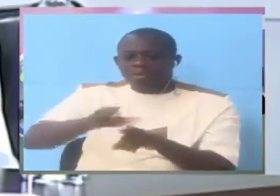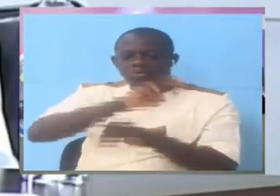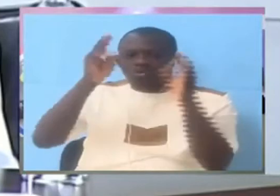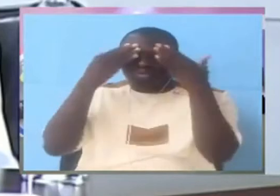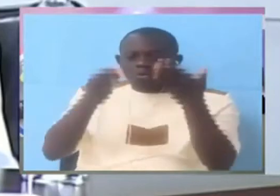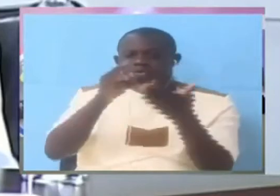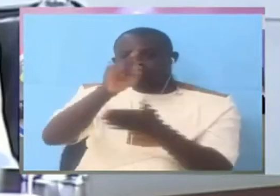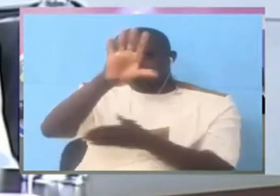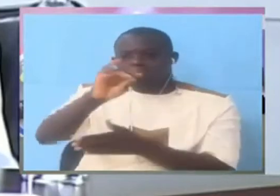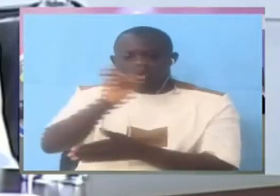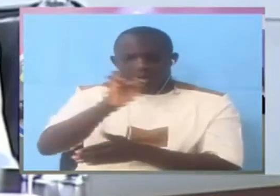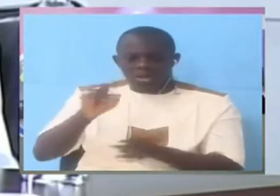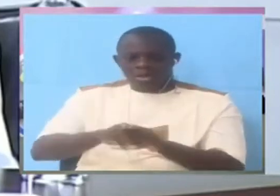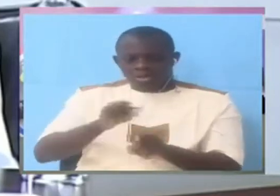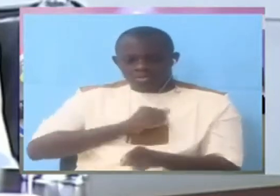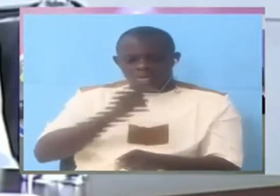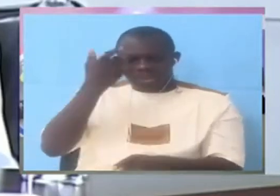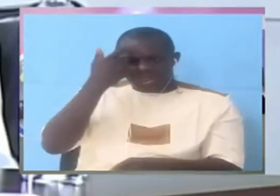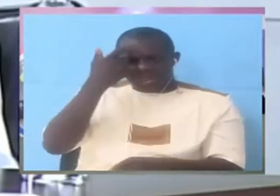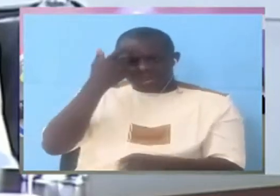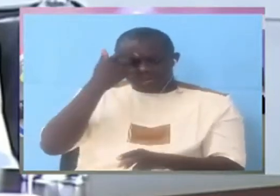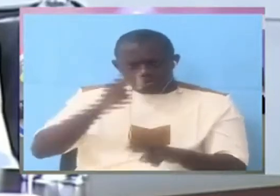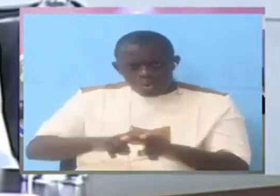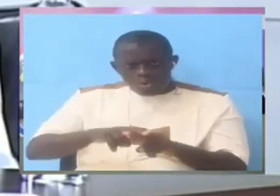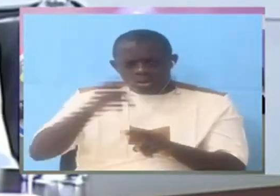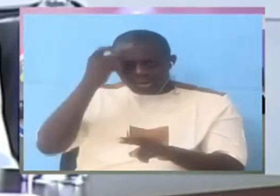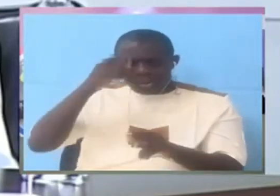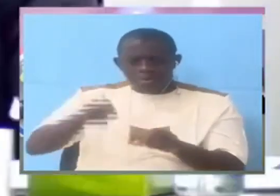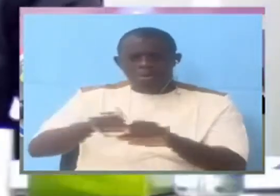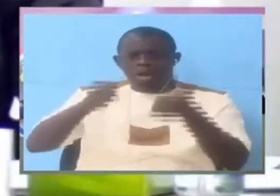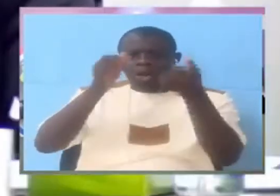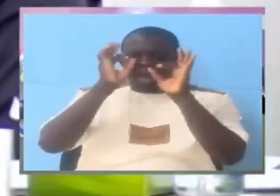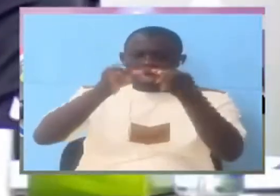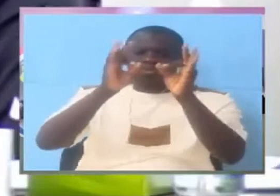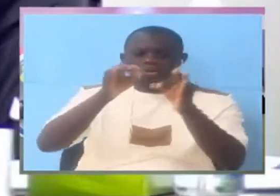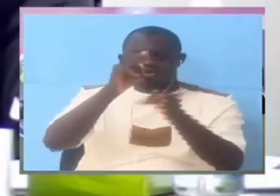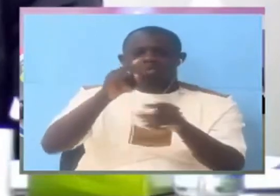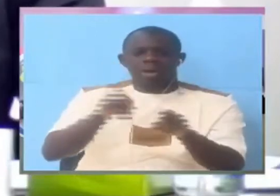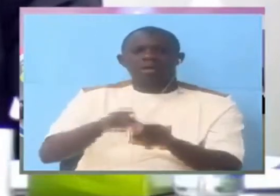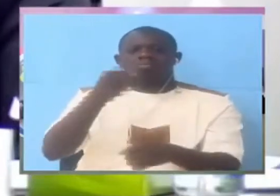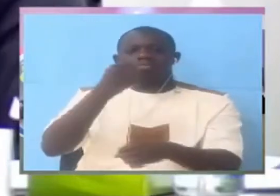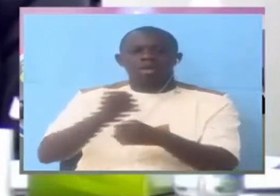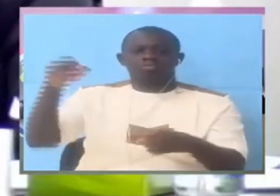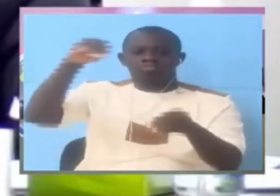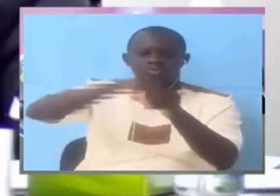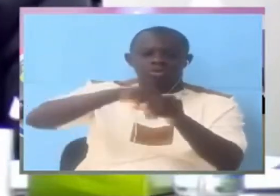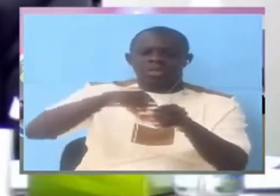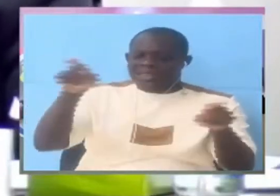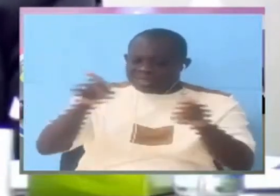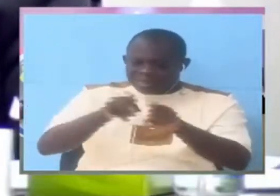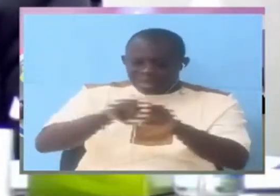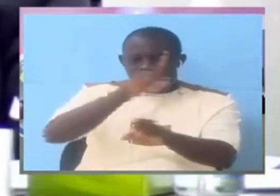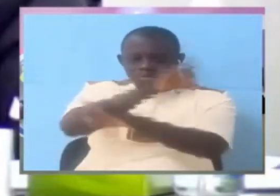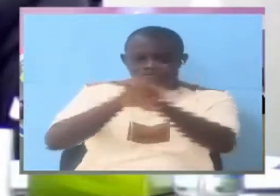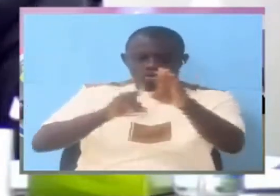describe you. And puts you exactly and precisely in the position that you worked. The